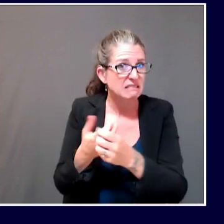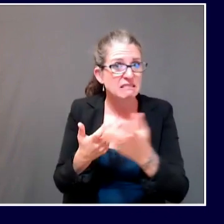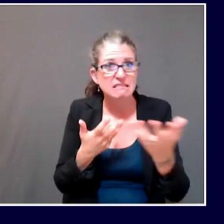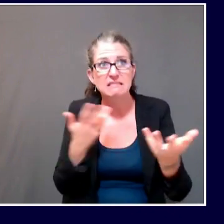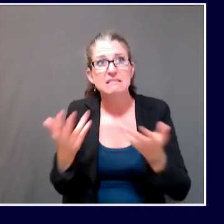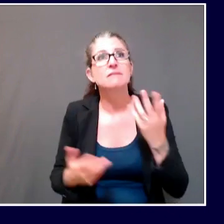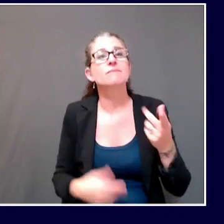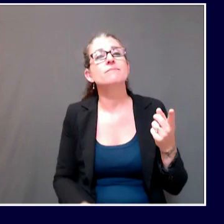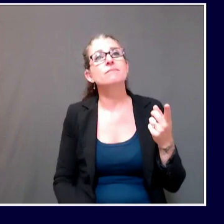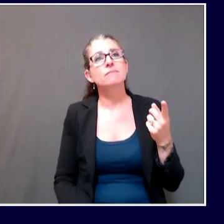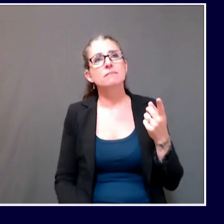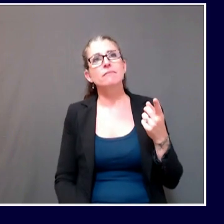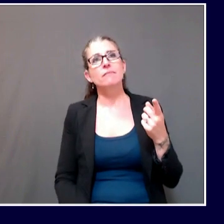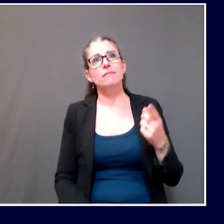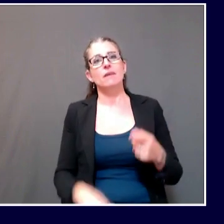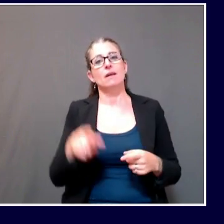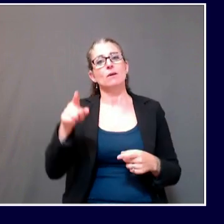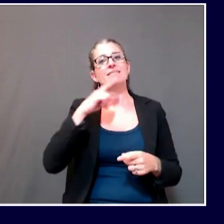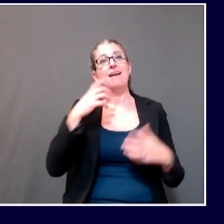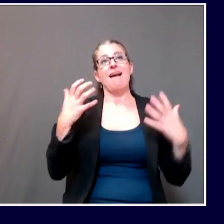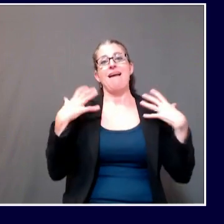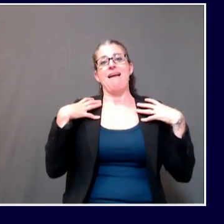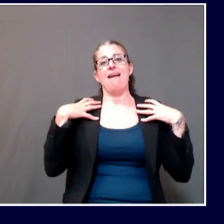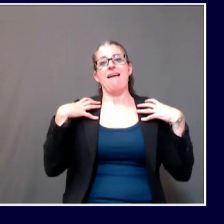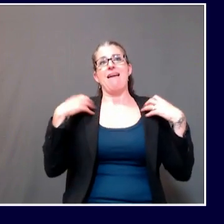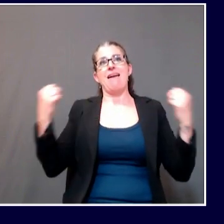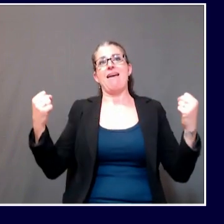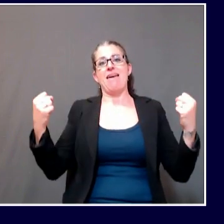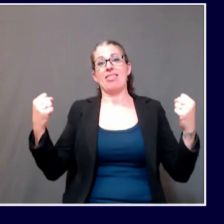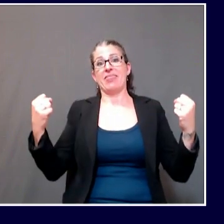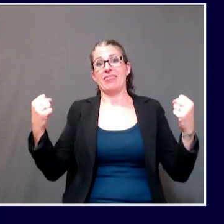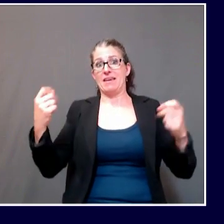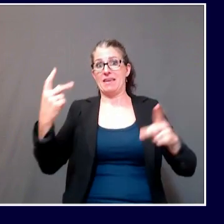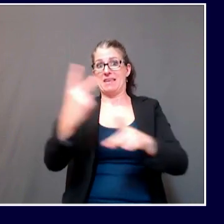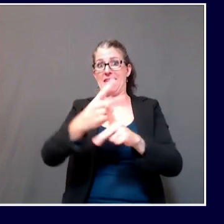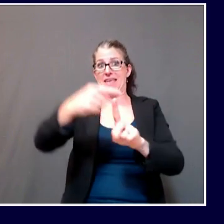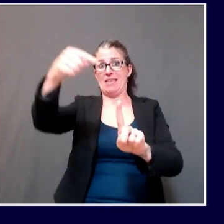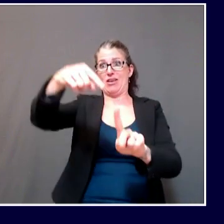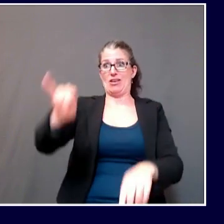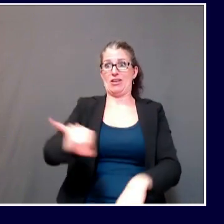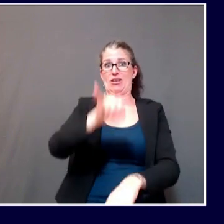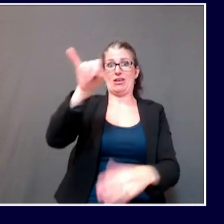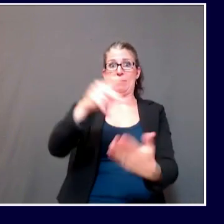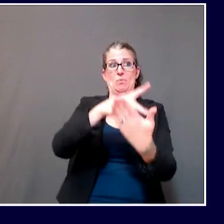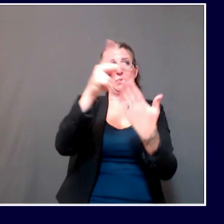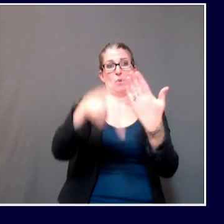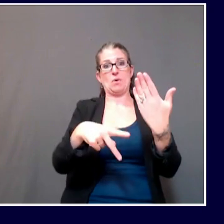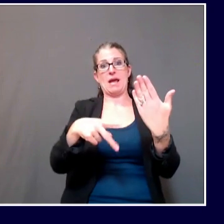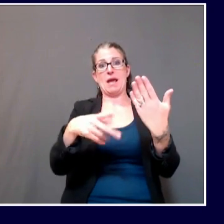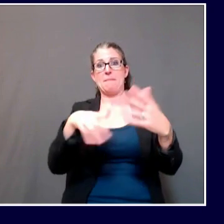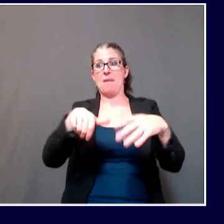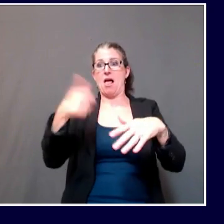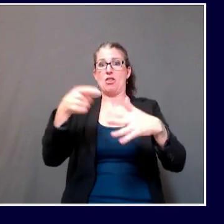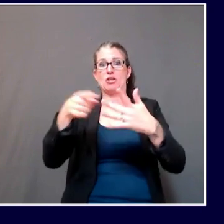package passed earlier this year, there's a higher FMAP rate awarded to the states. We are taking advantage of that. We are so